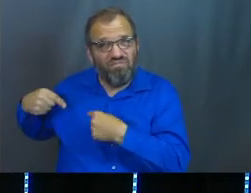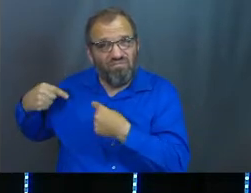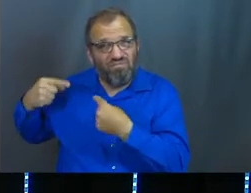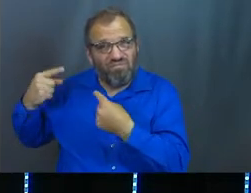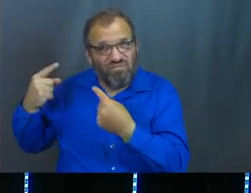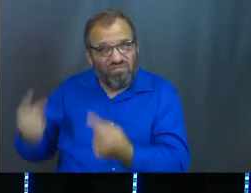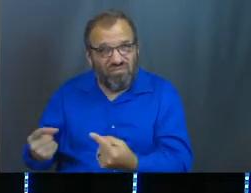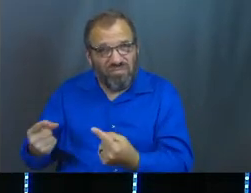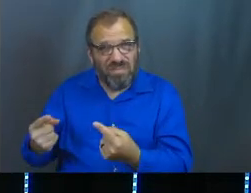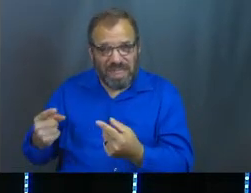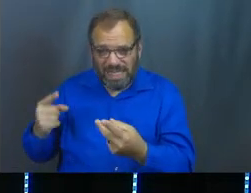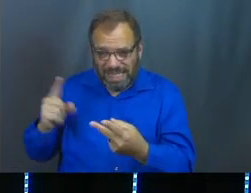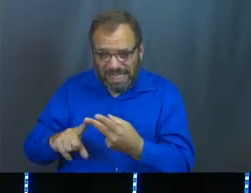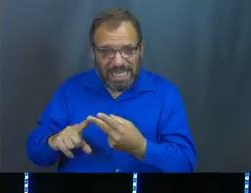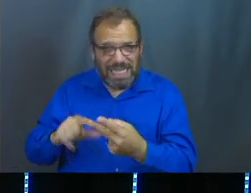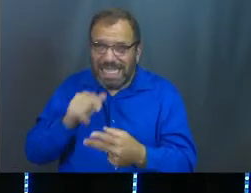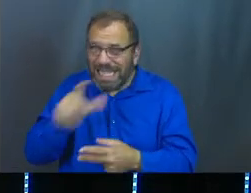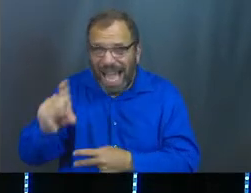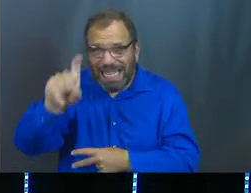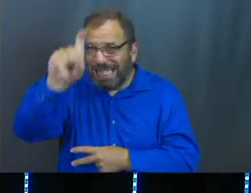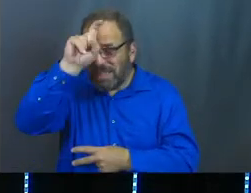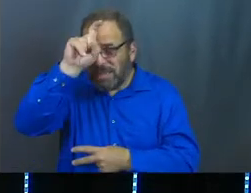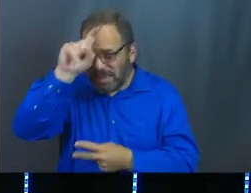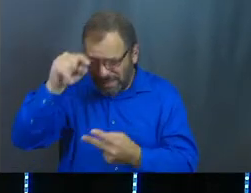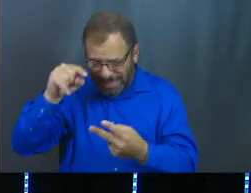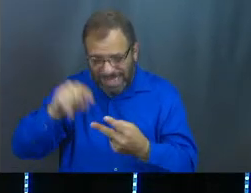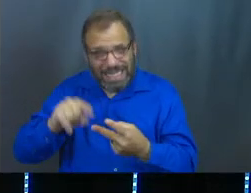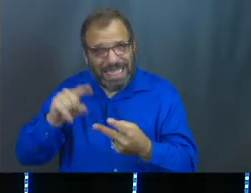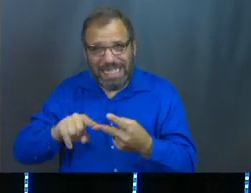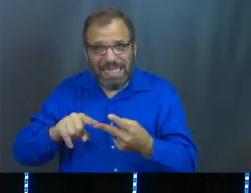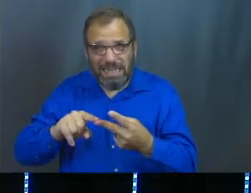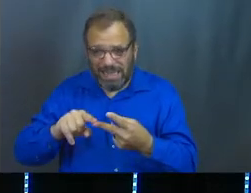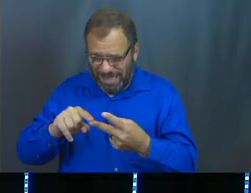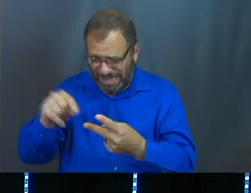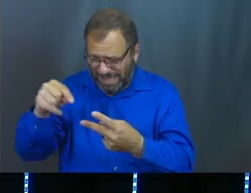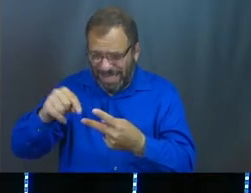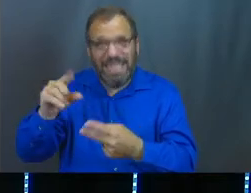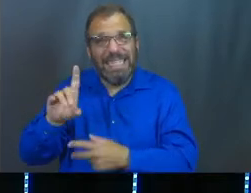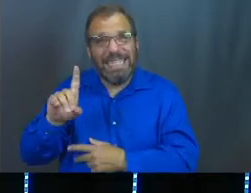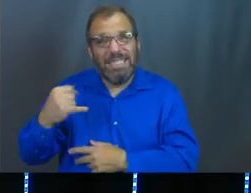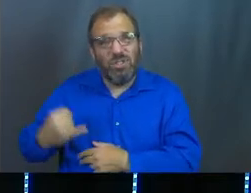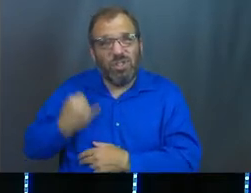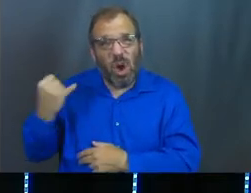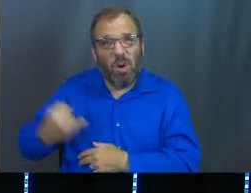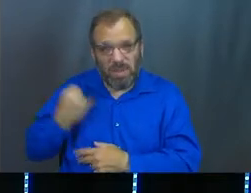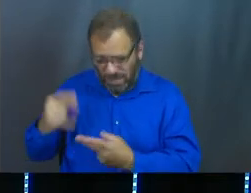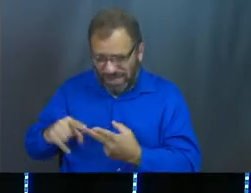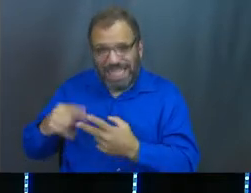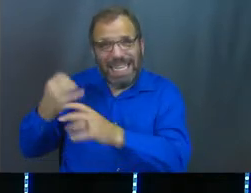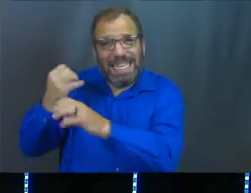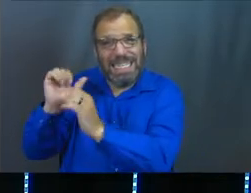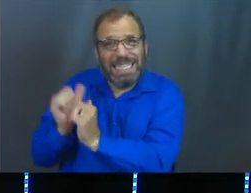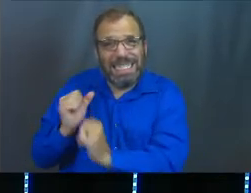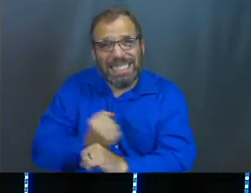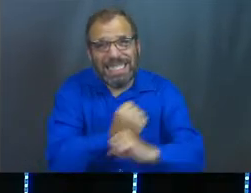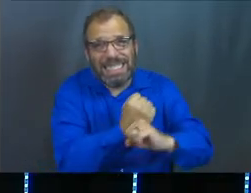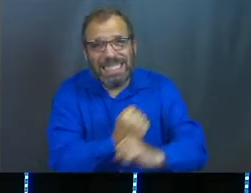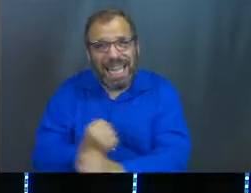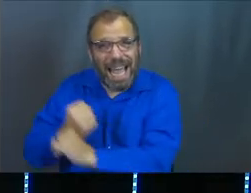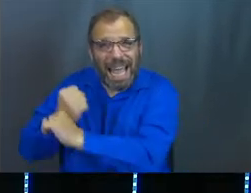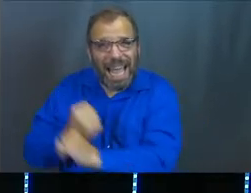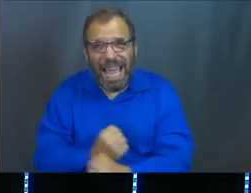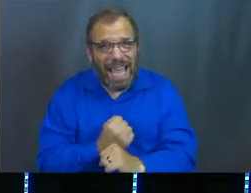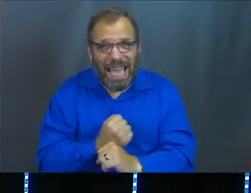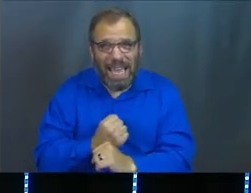This guy is a foreigner. He's not Egyptian. This guy is a slave. He